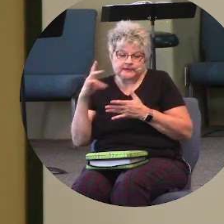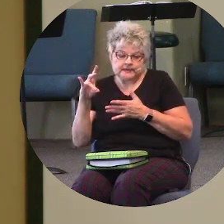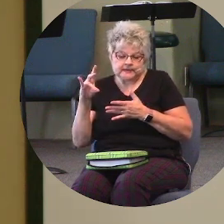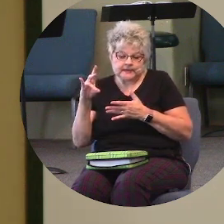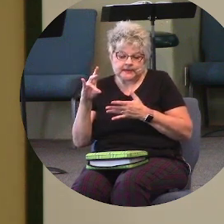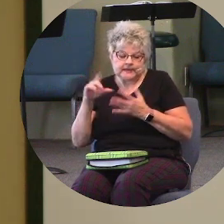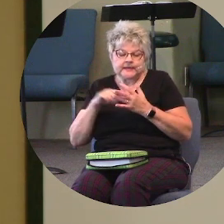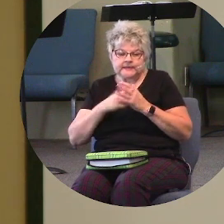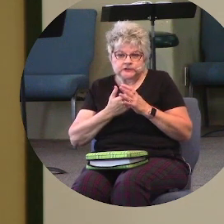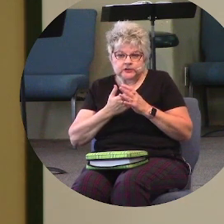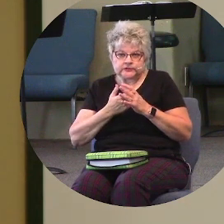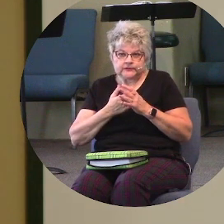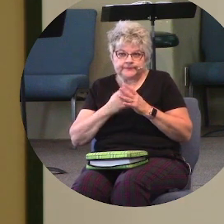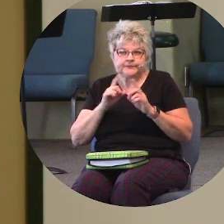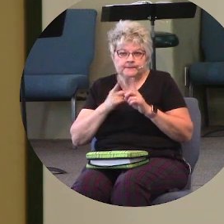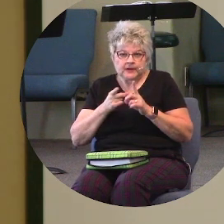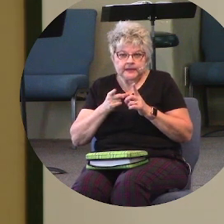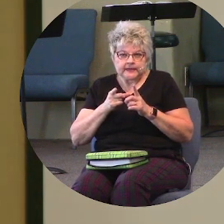And he starts like this. He says,